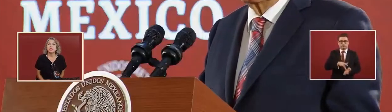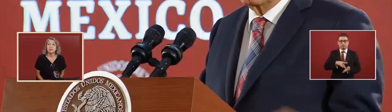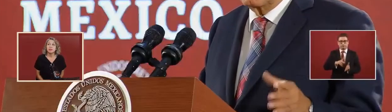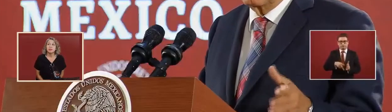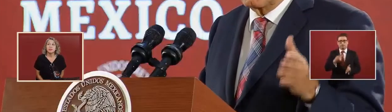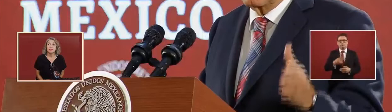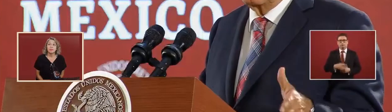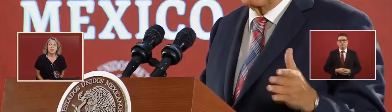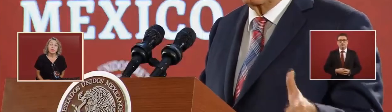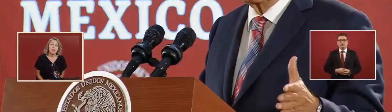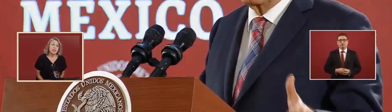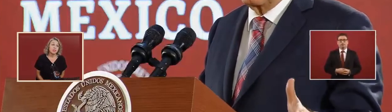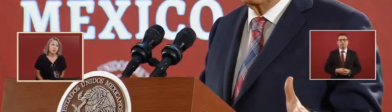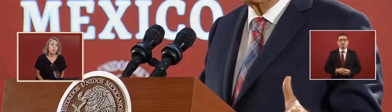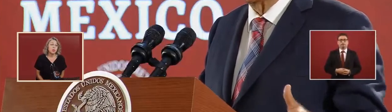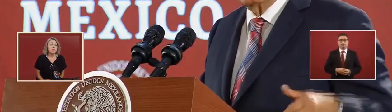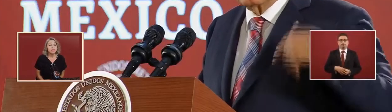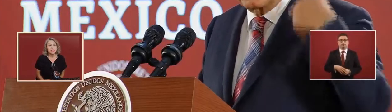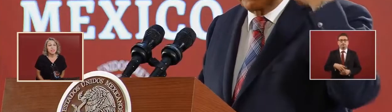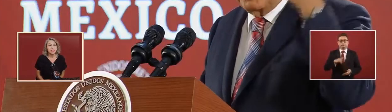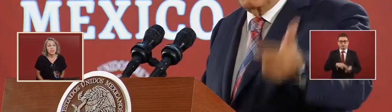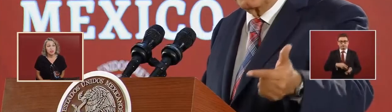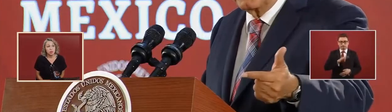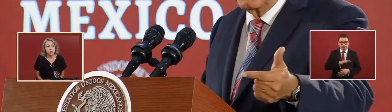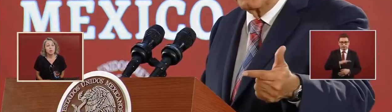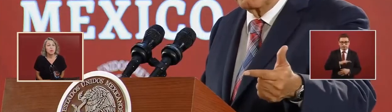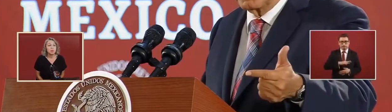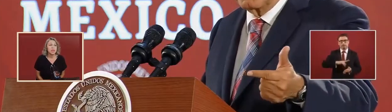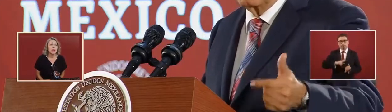we invested this year we'll repeat it again next year